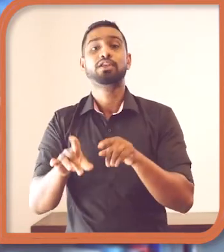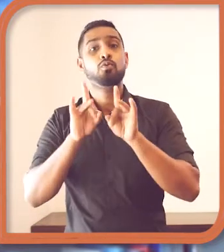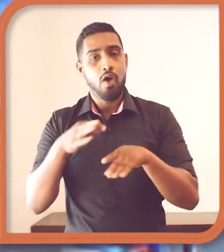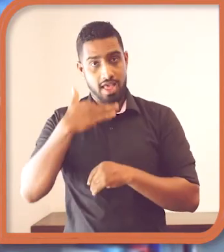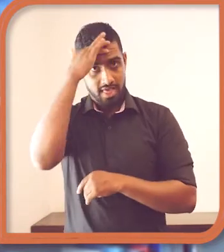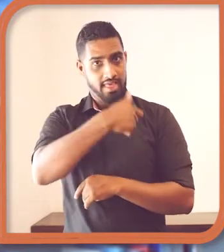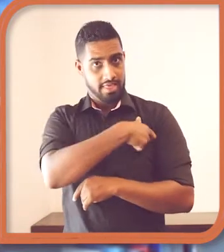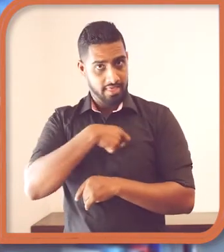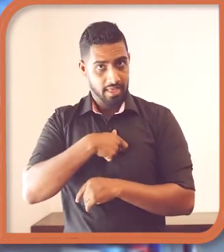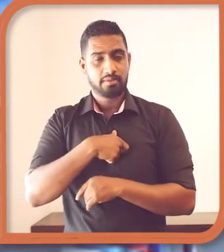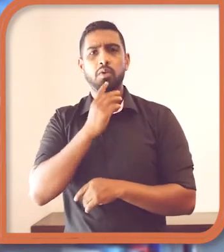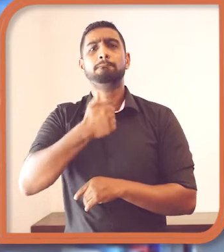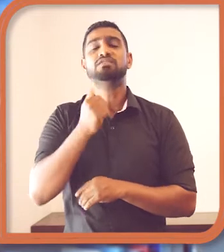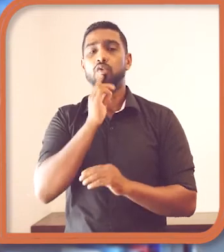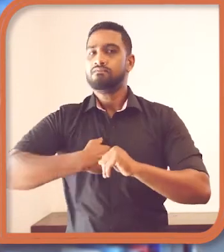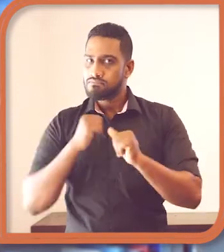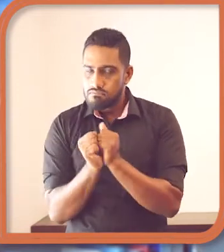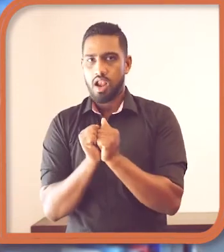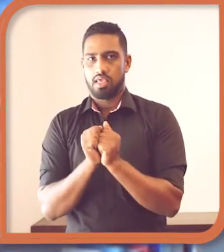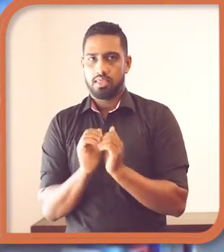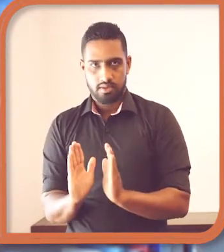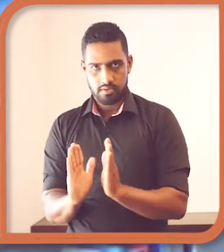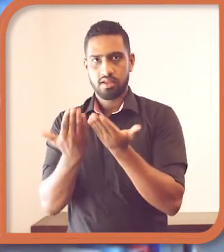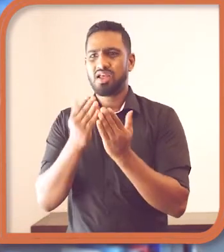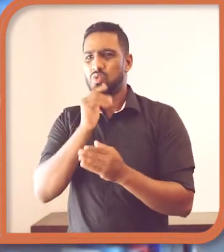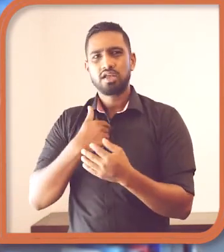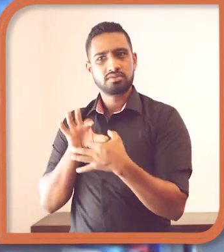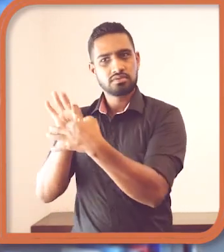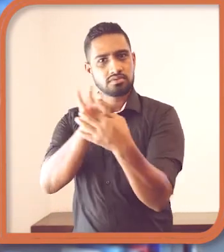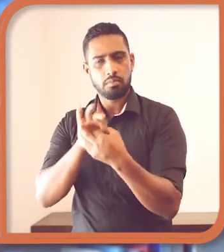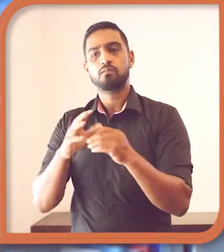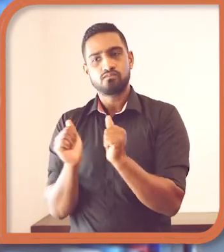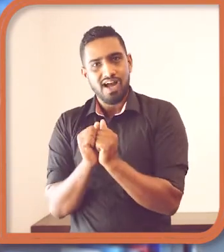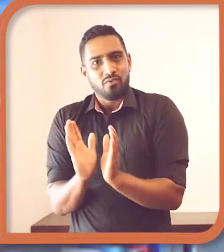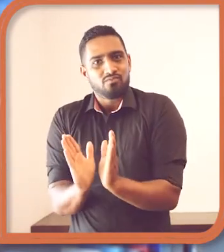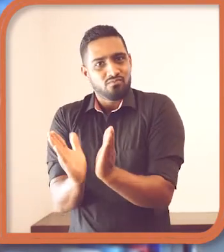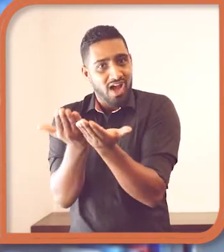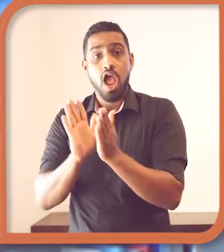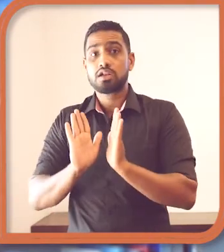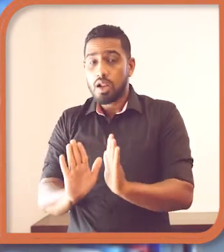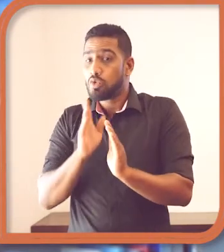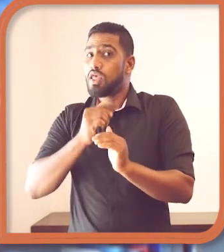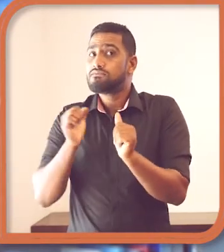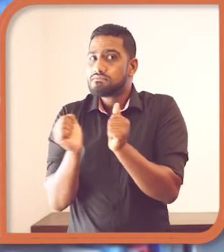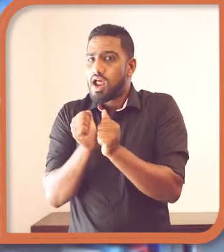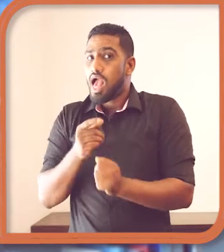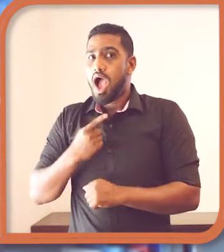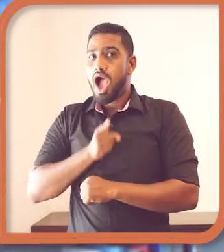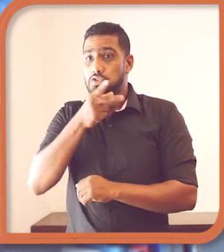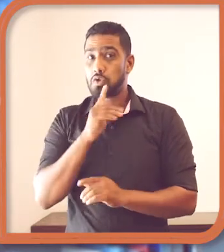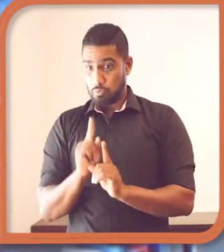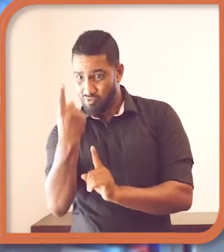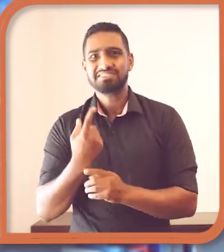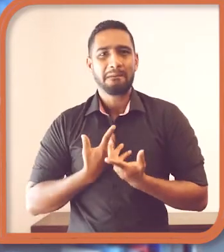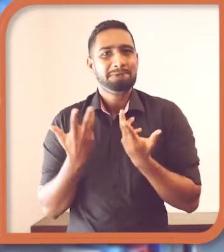As a leader what most important is getting the work done from people that we are working with but there is a way of